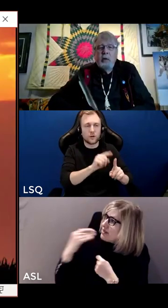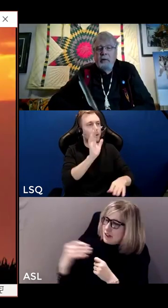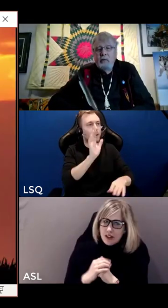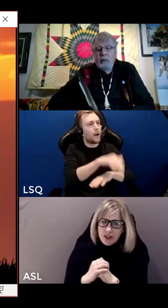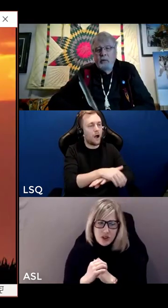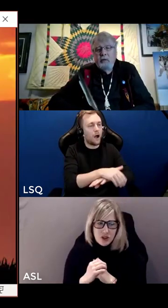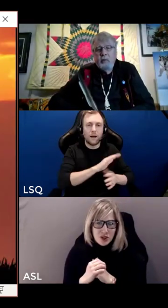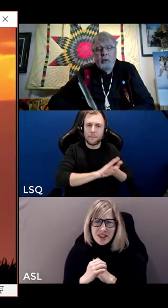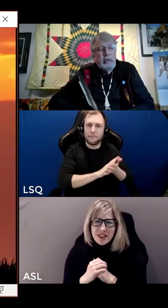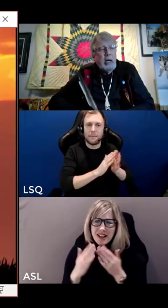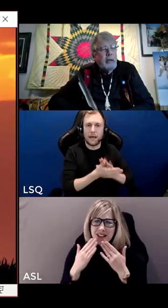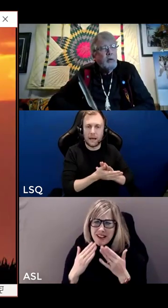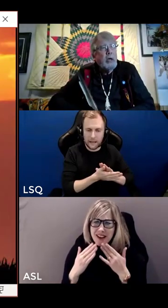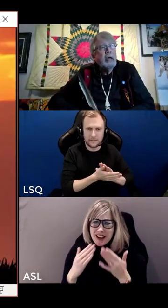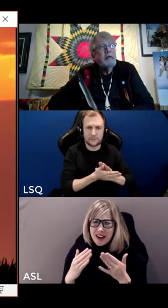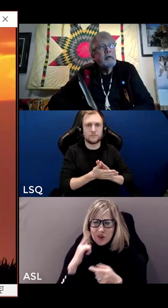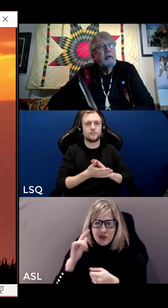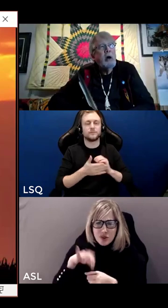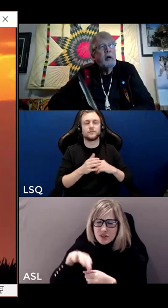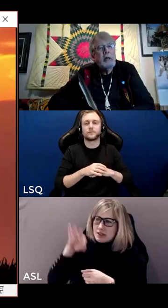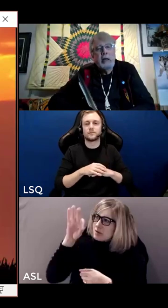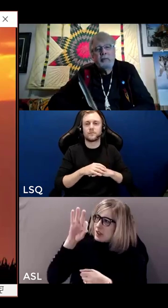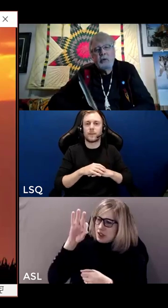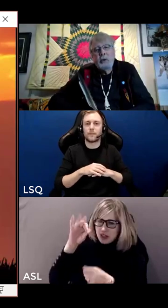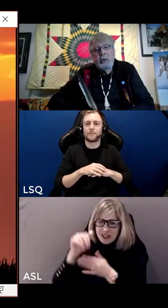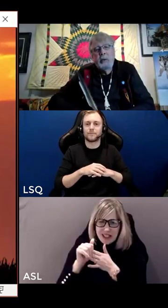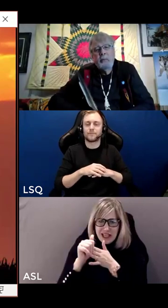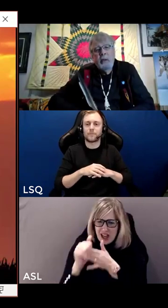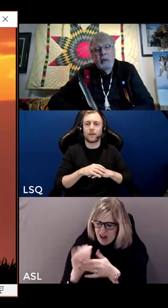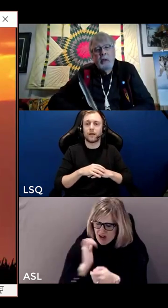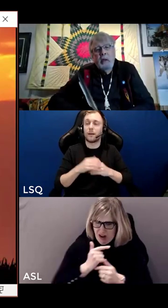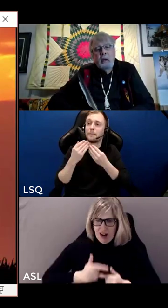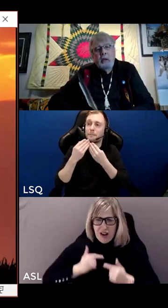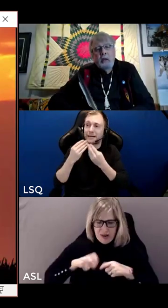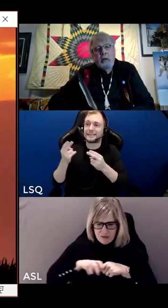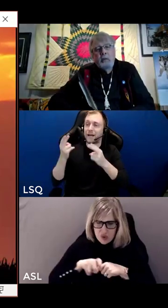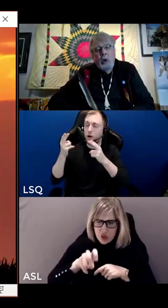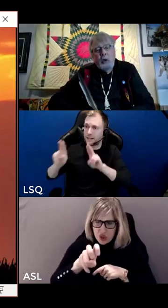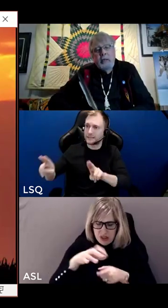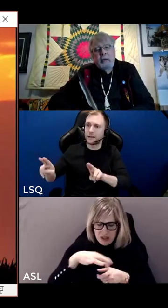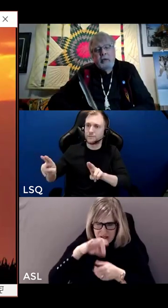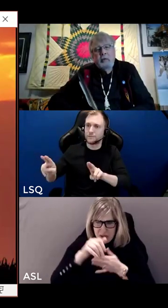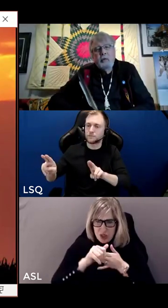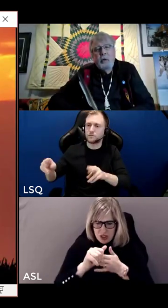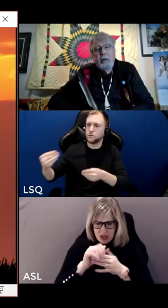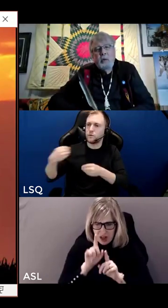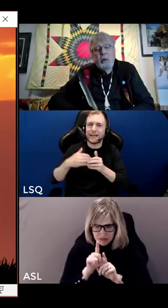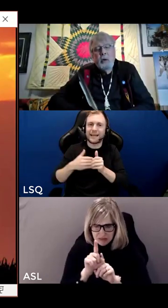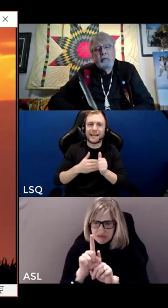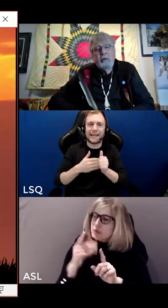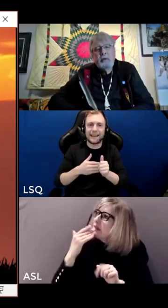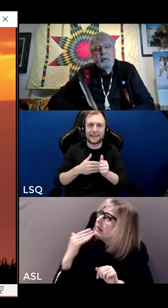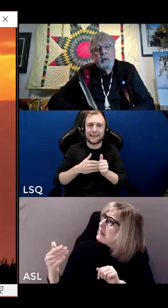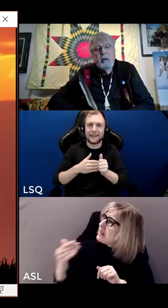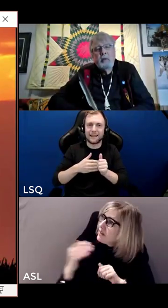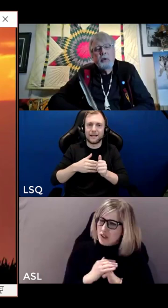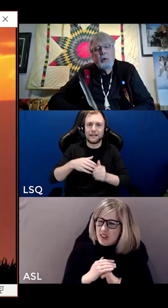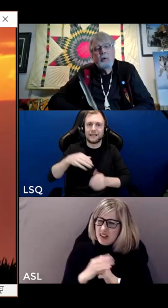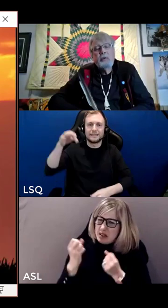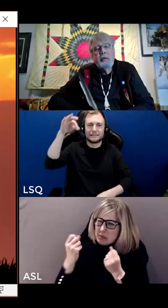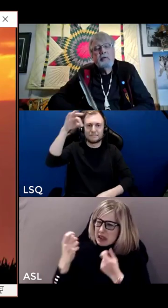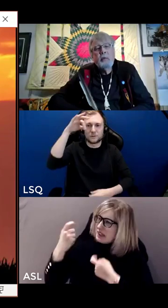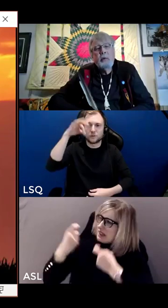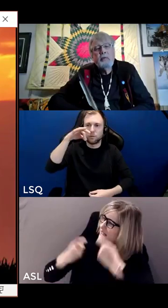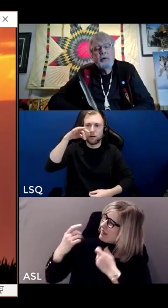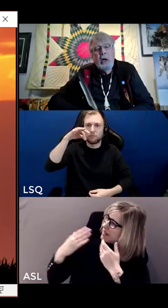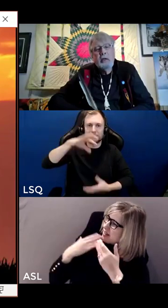creator we're grateful for the spirit guide who guides us on our life journey for all these things creator we're grateful and for